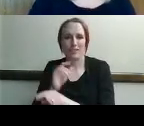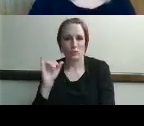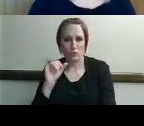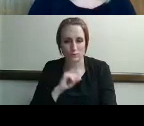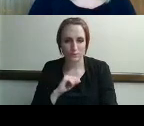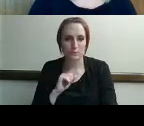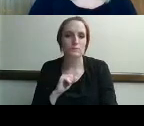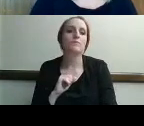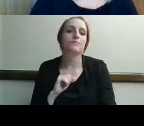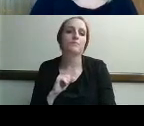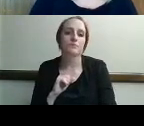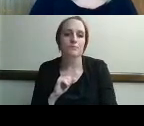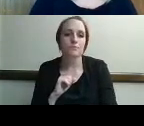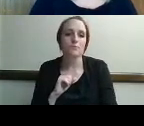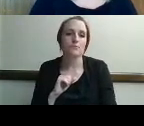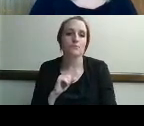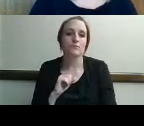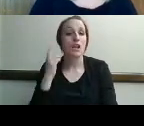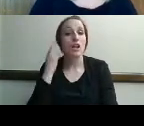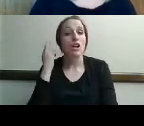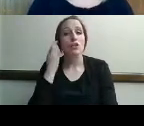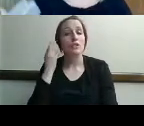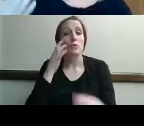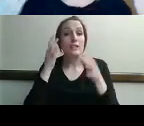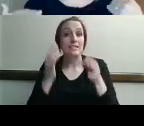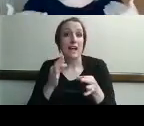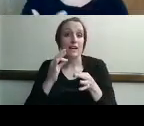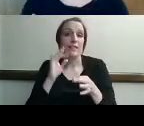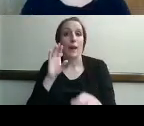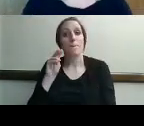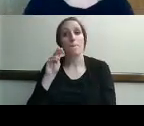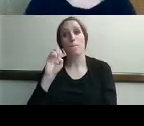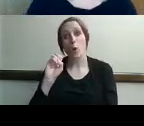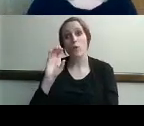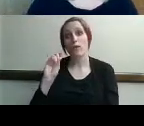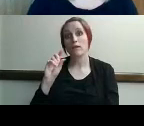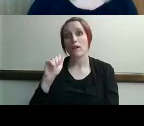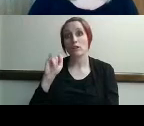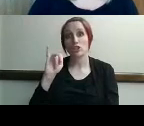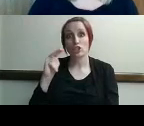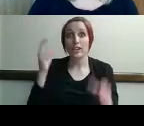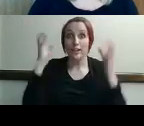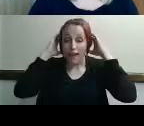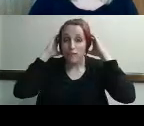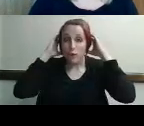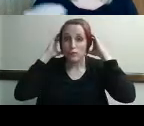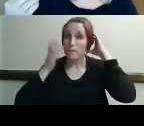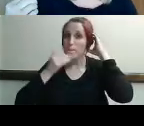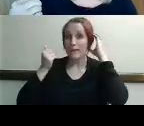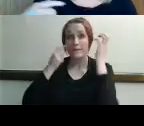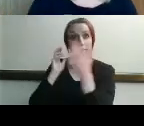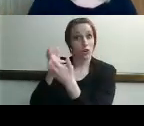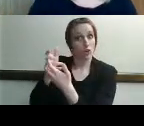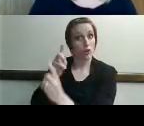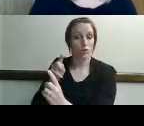point out with the reason we went with a bone conduction headphone as opposed to a the standard or typical headphone is that